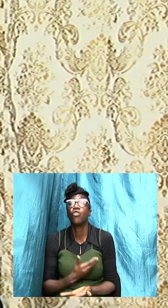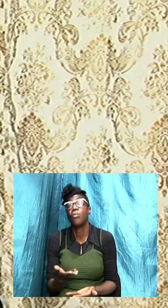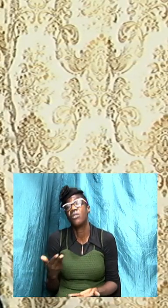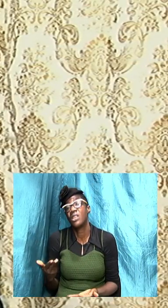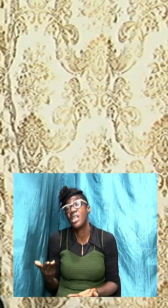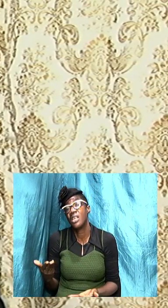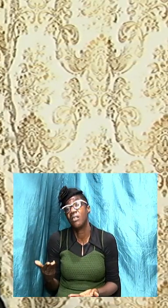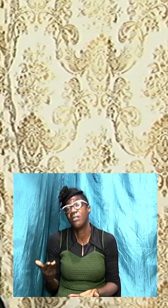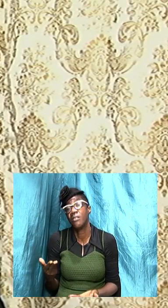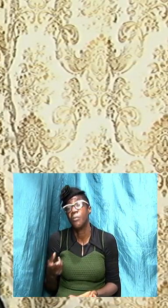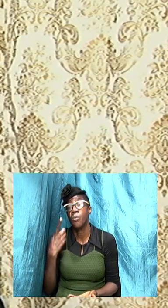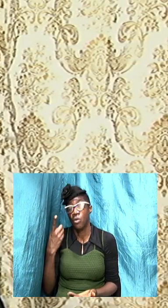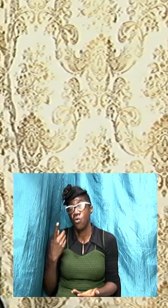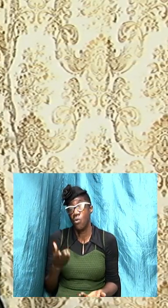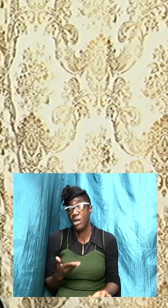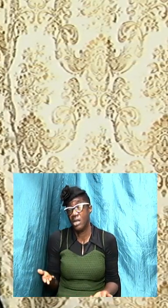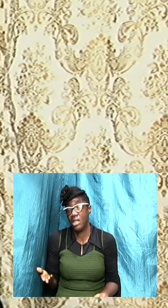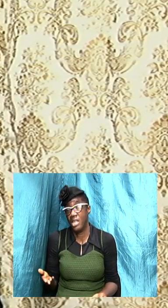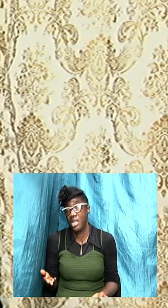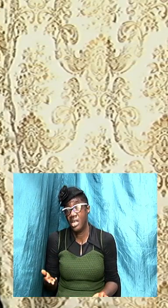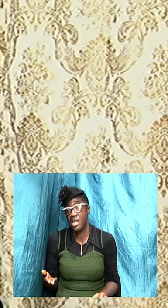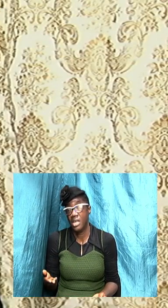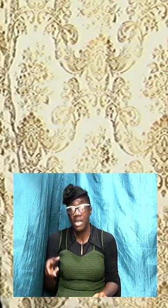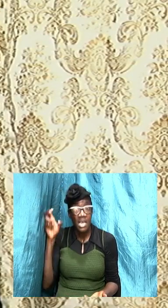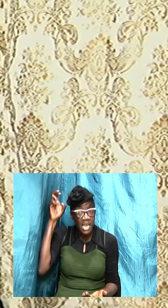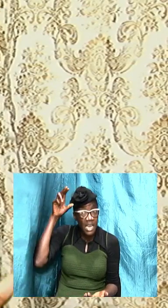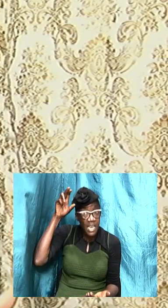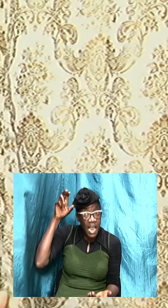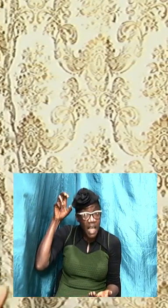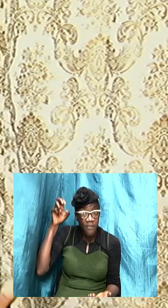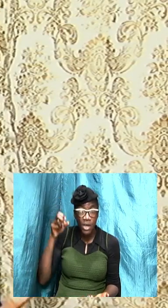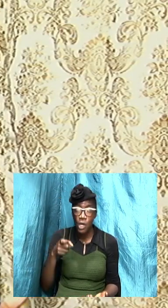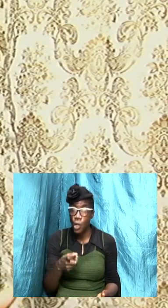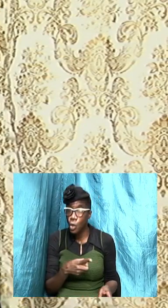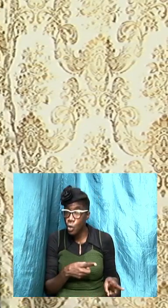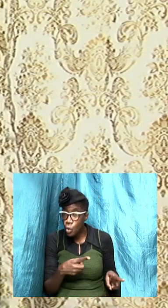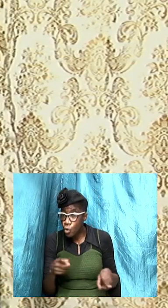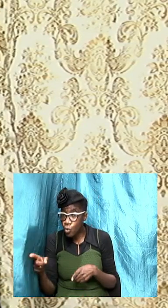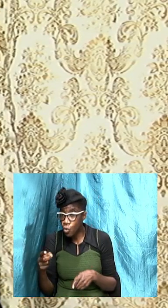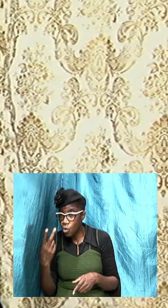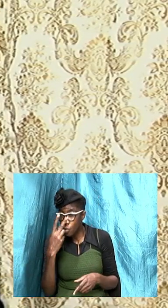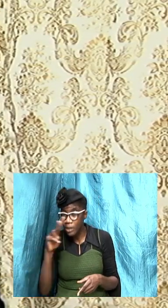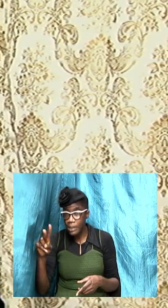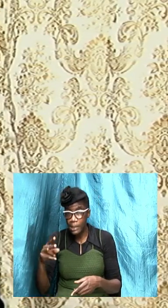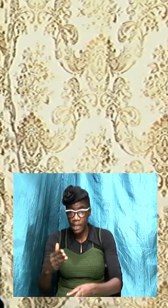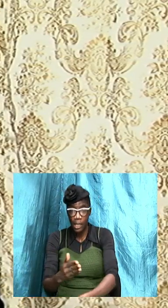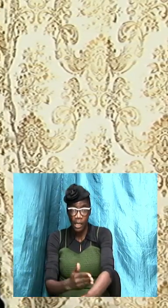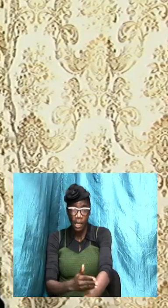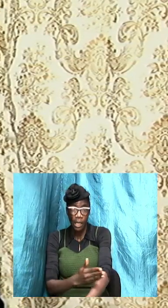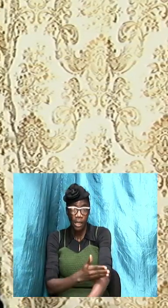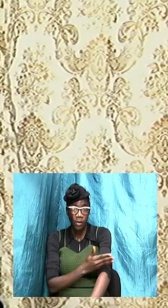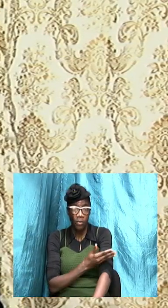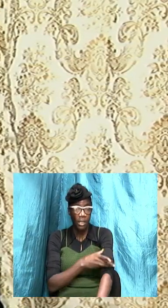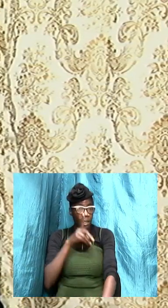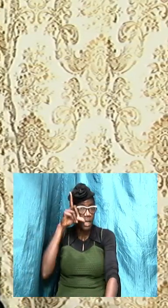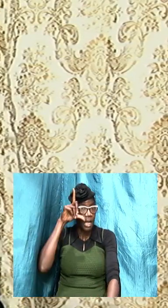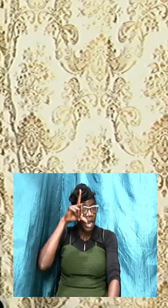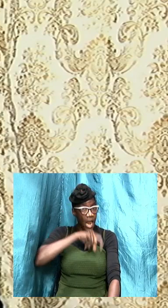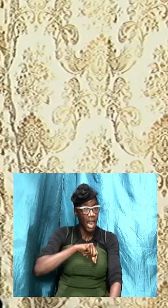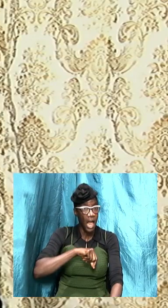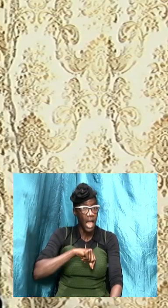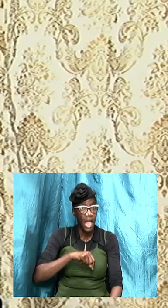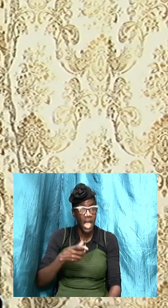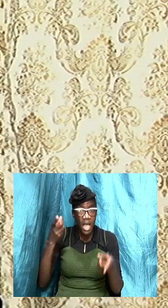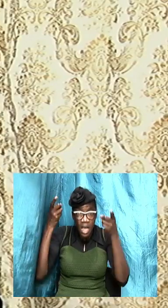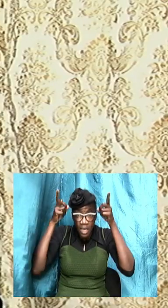doing and one of the things that he's doing is that we have seen an increase in false doctrine and false teaching